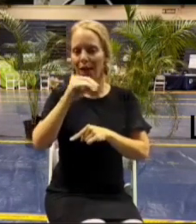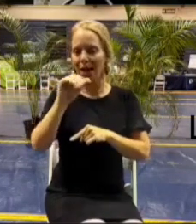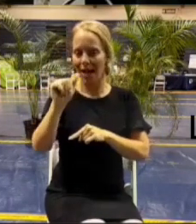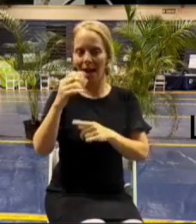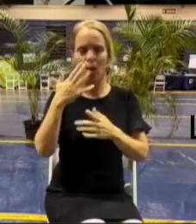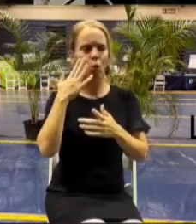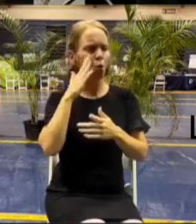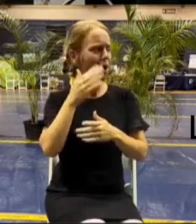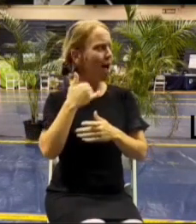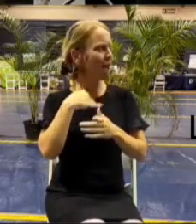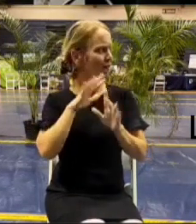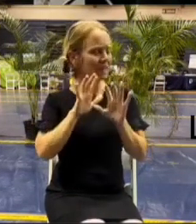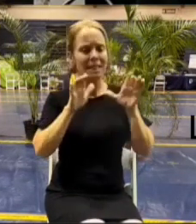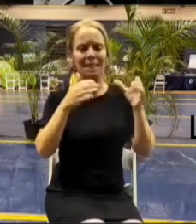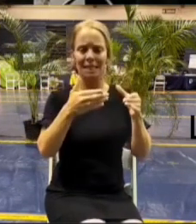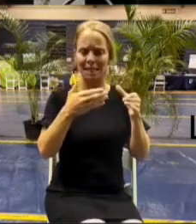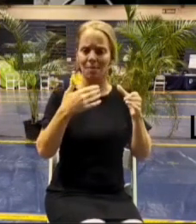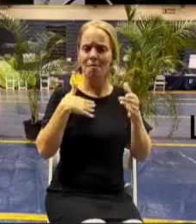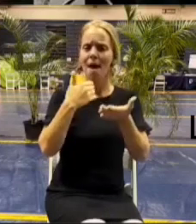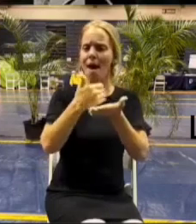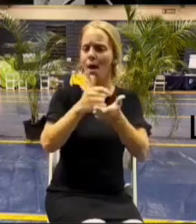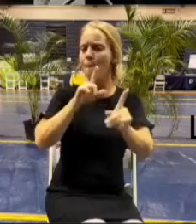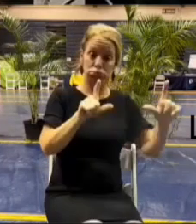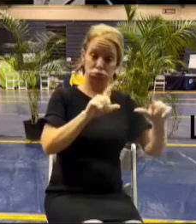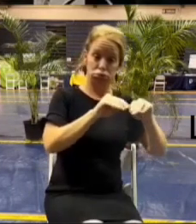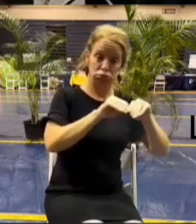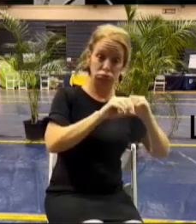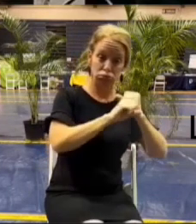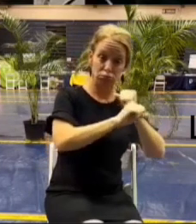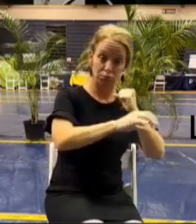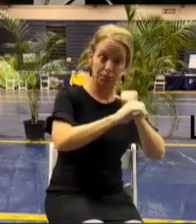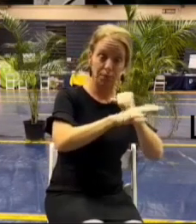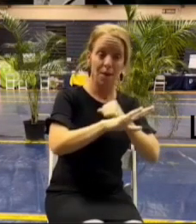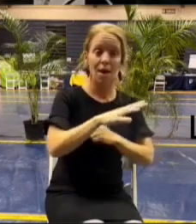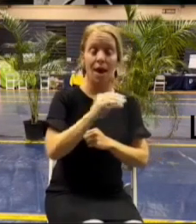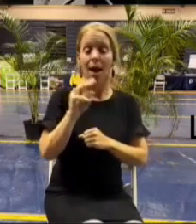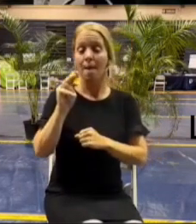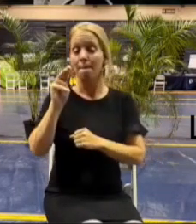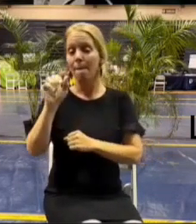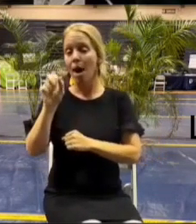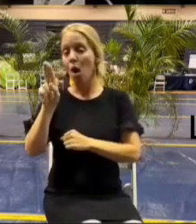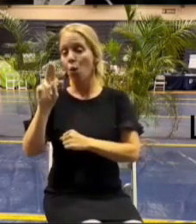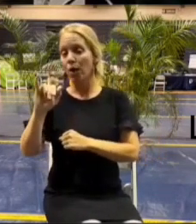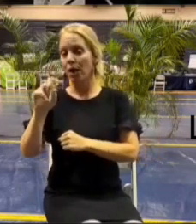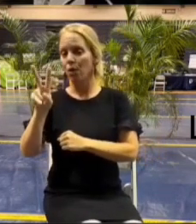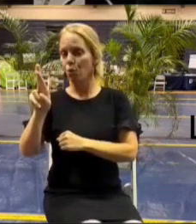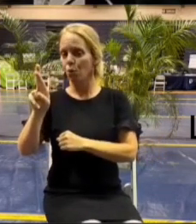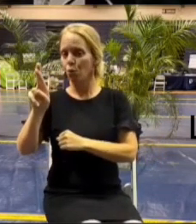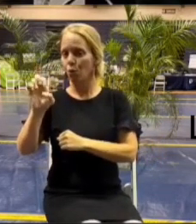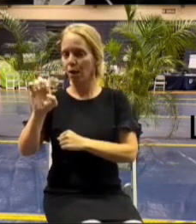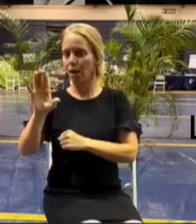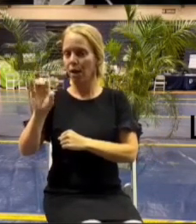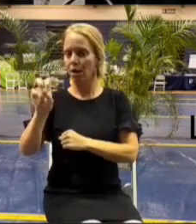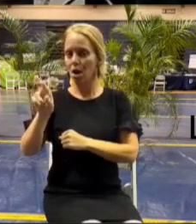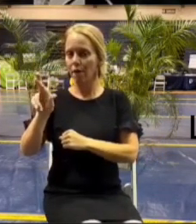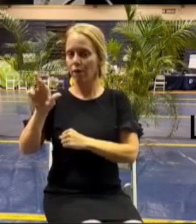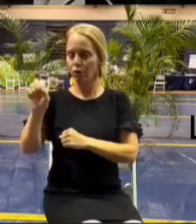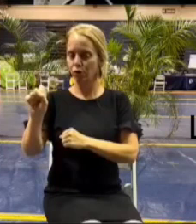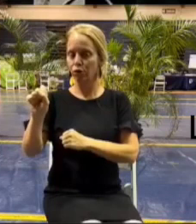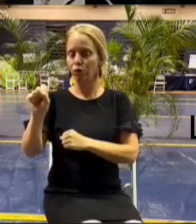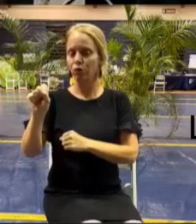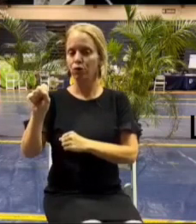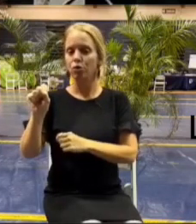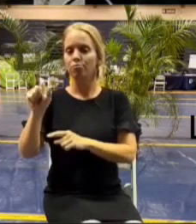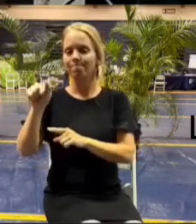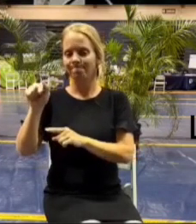answers that we can provide tonight or come back to you we'll give the more current and revised guideline on